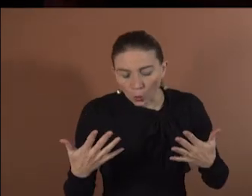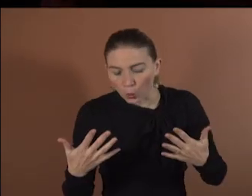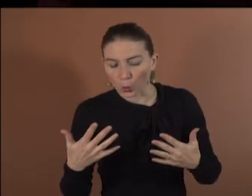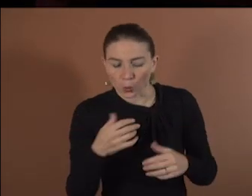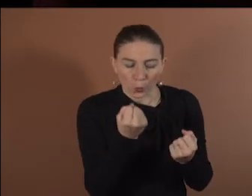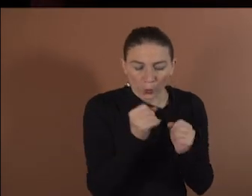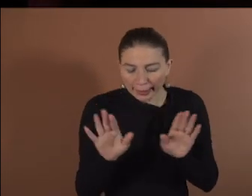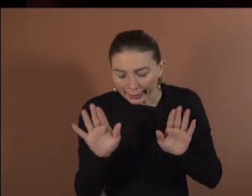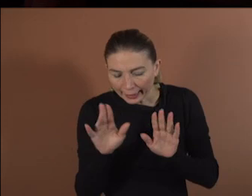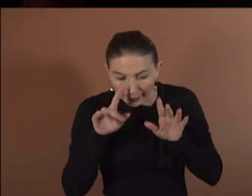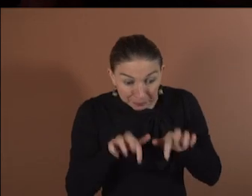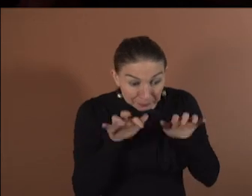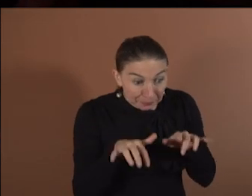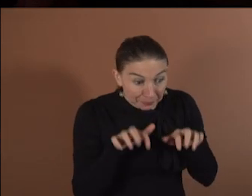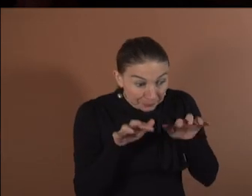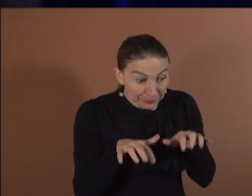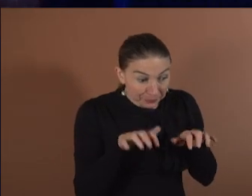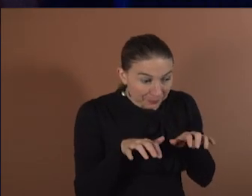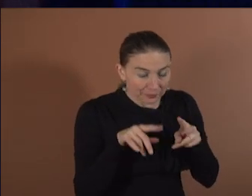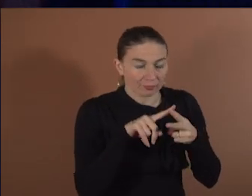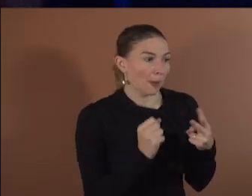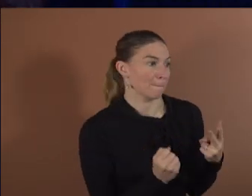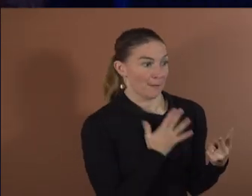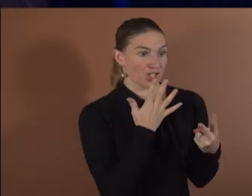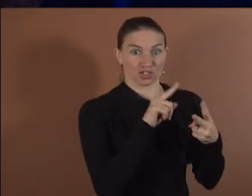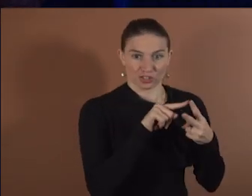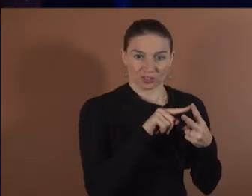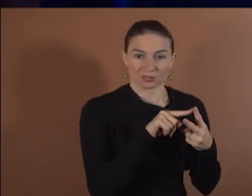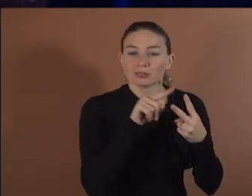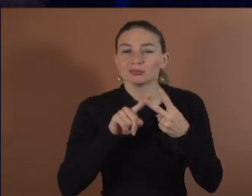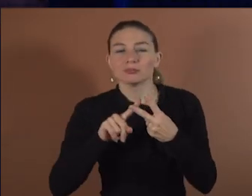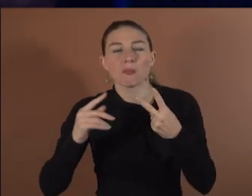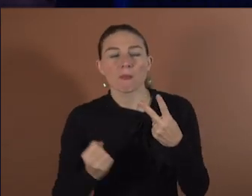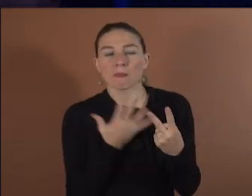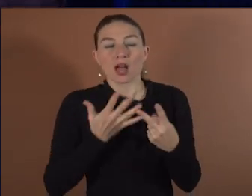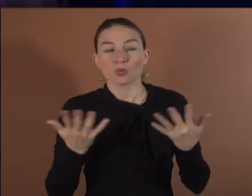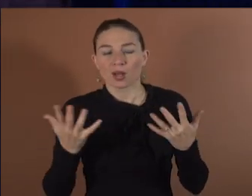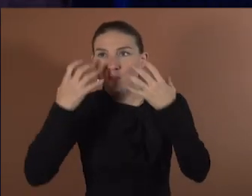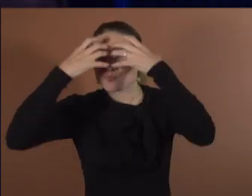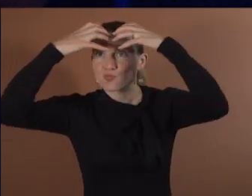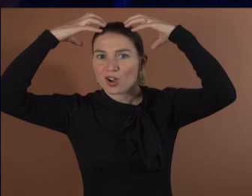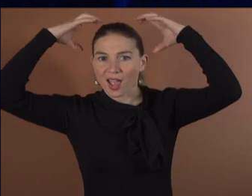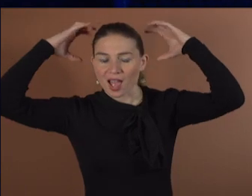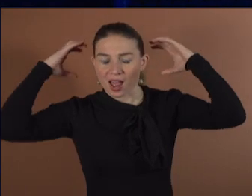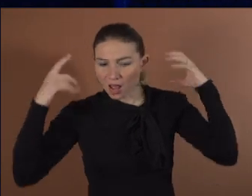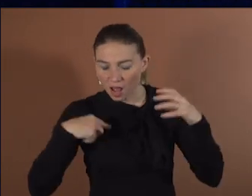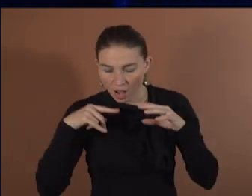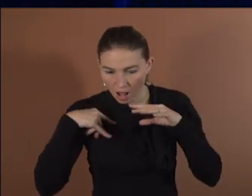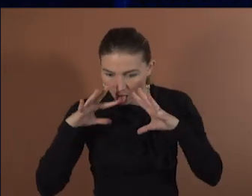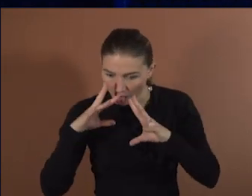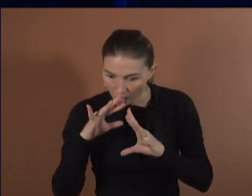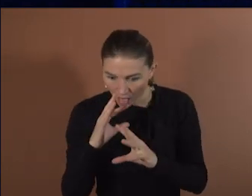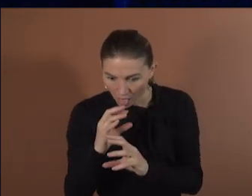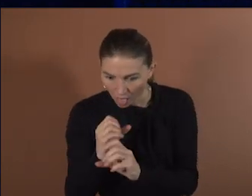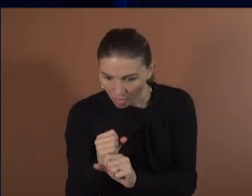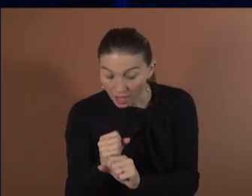My second passion was the brain, how it works, how it creates our mind. My favorite read with